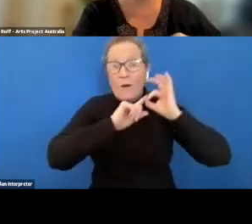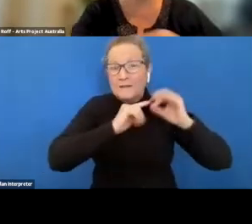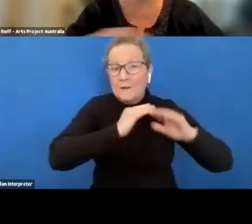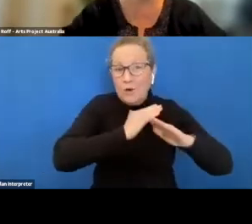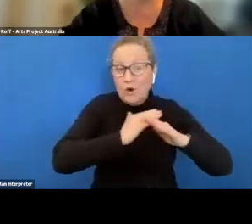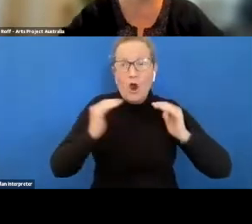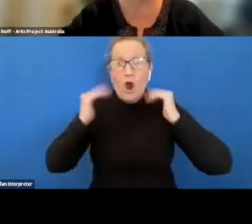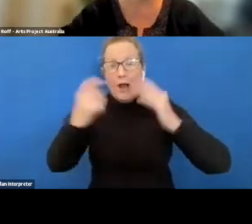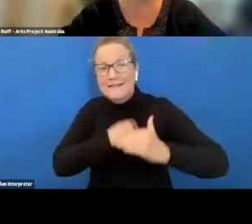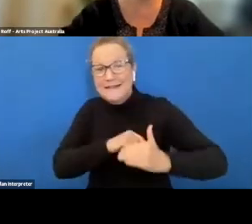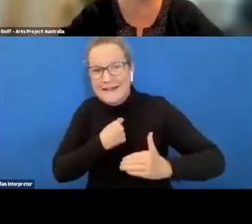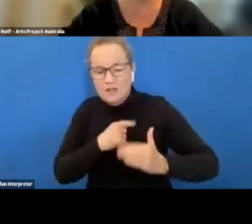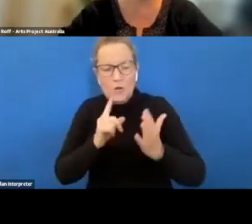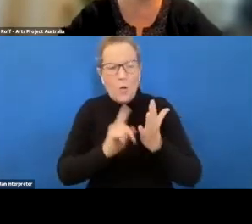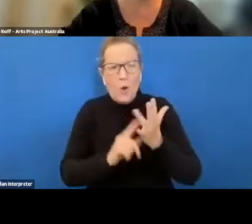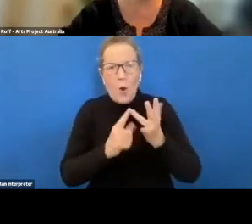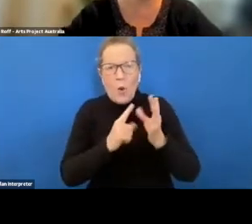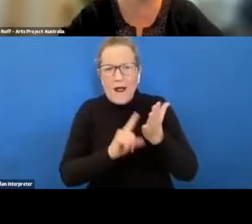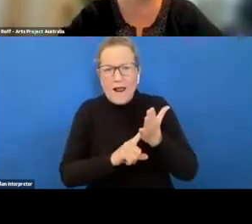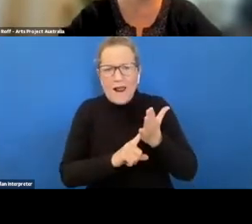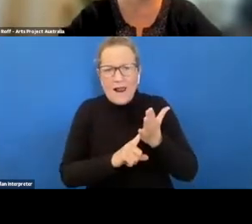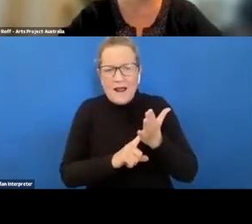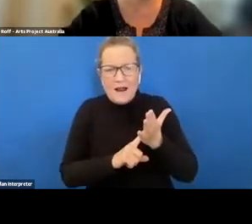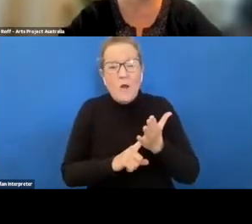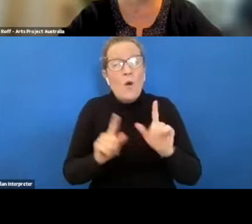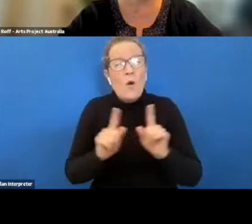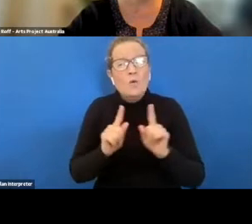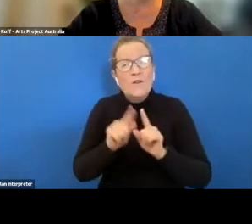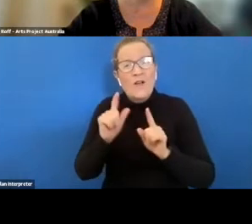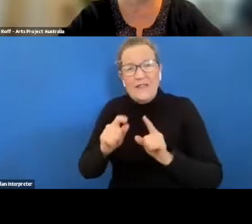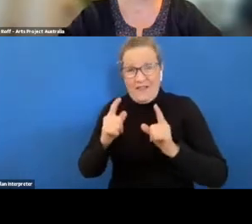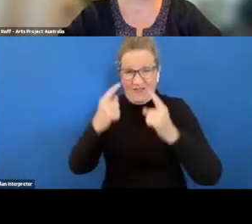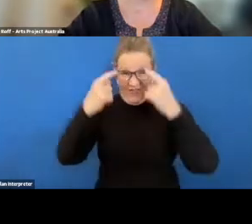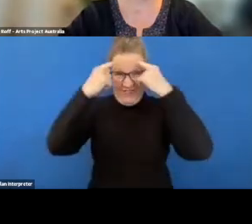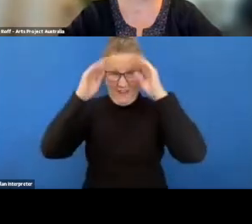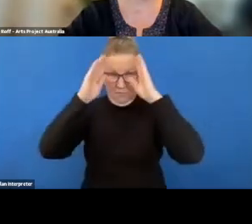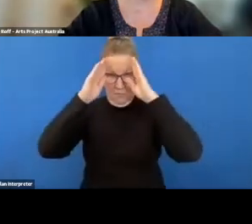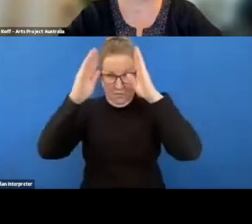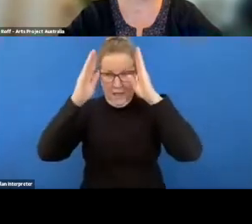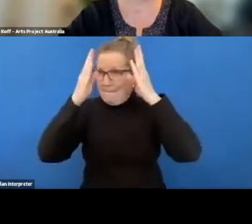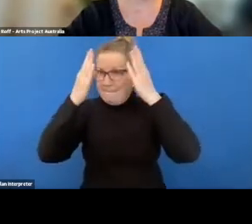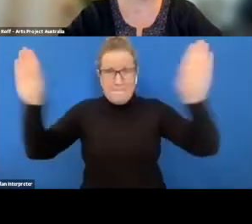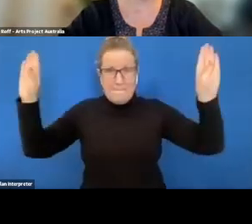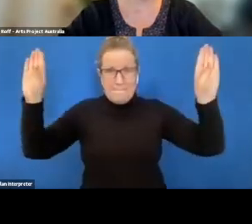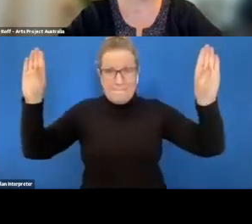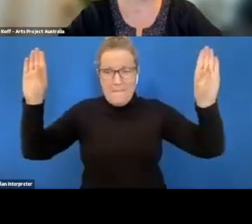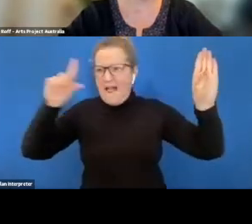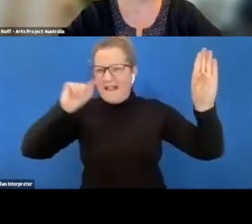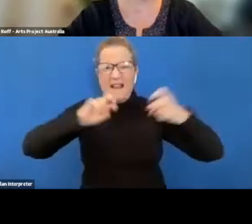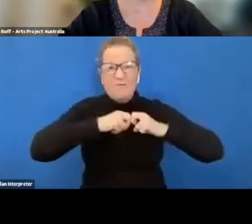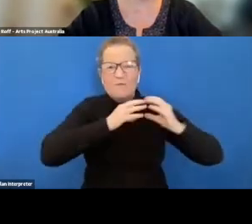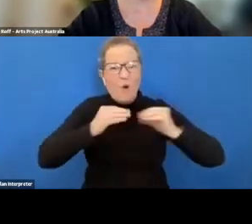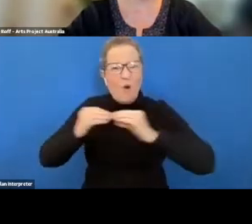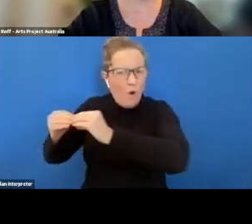loyalty out of the box thinking with especially with problem solving um you know and the